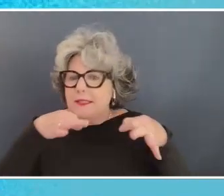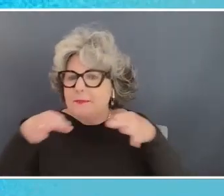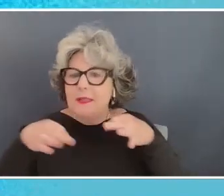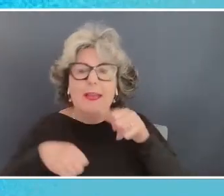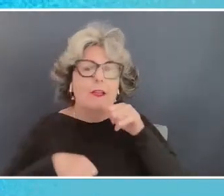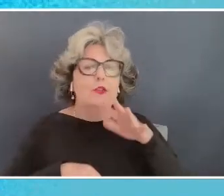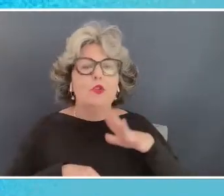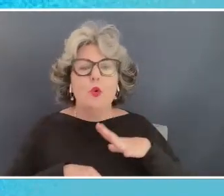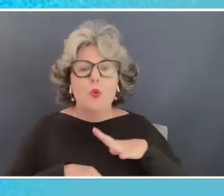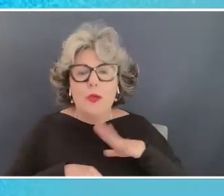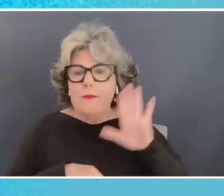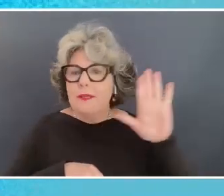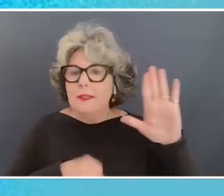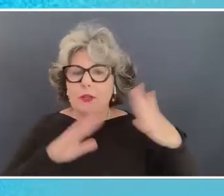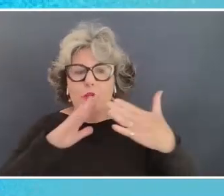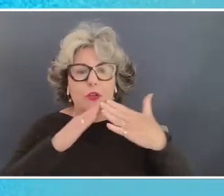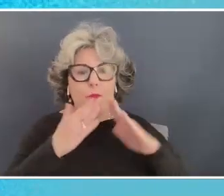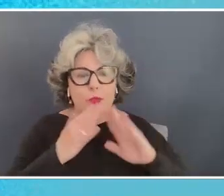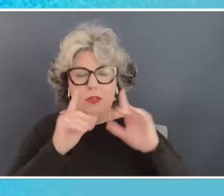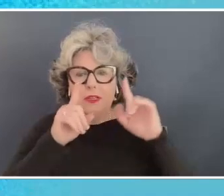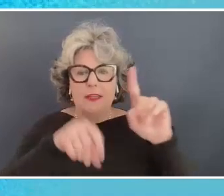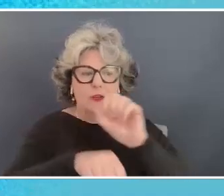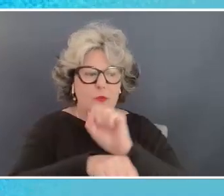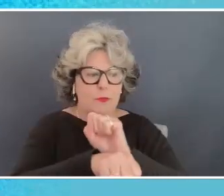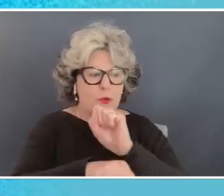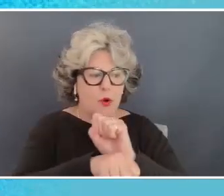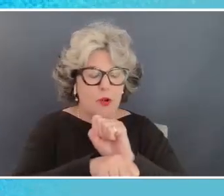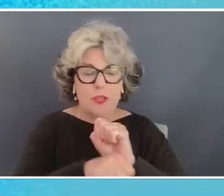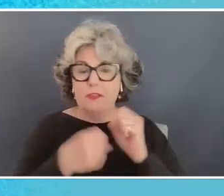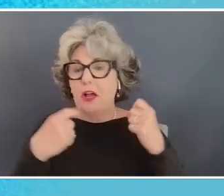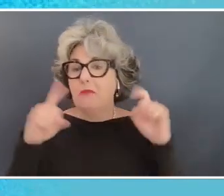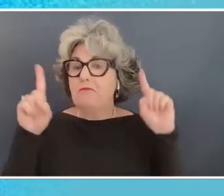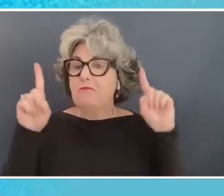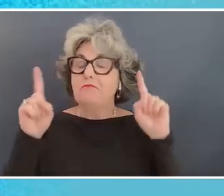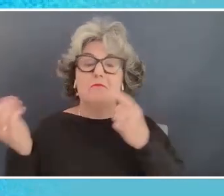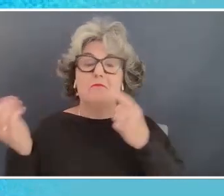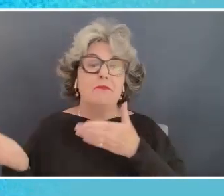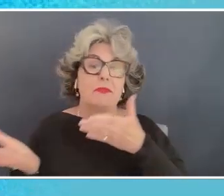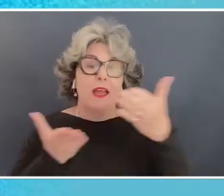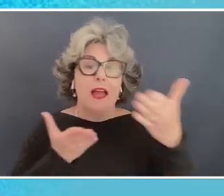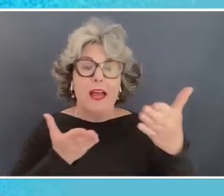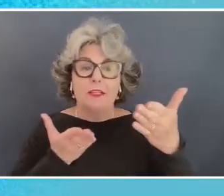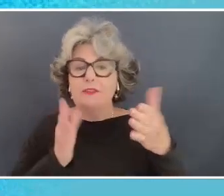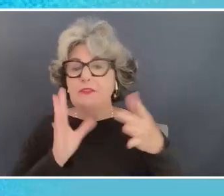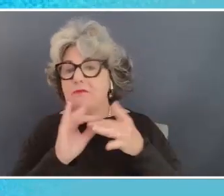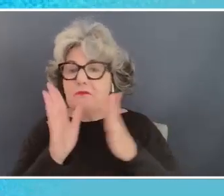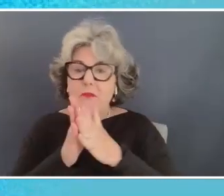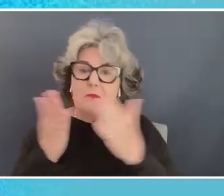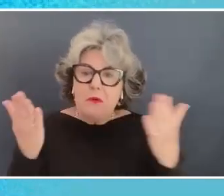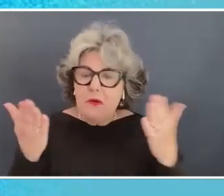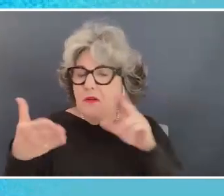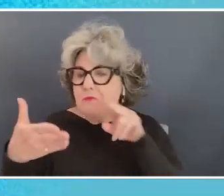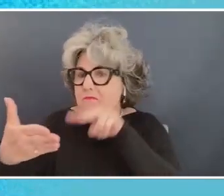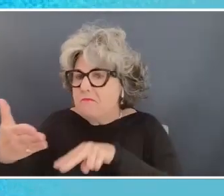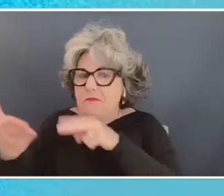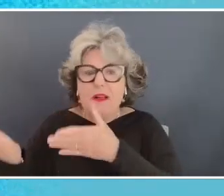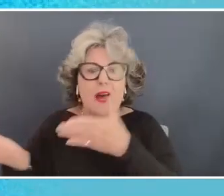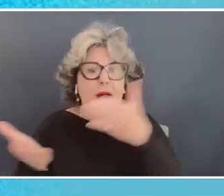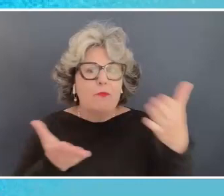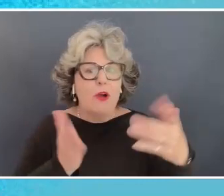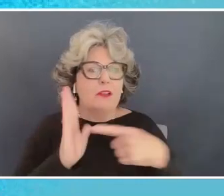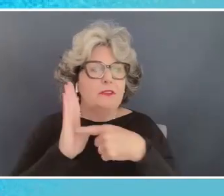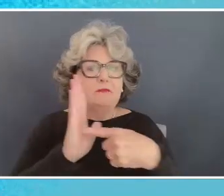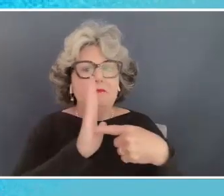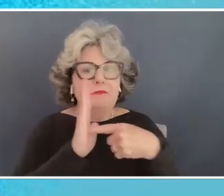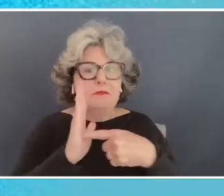community and I so I did it I took the I took the pitch manual I I brought in a demonstration I had a whole